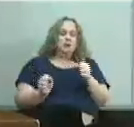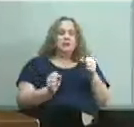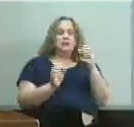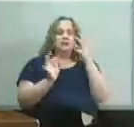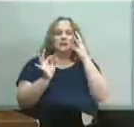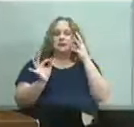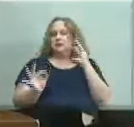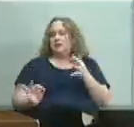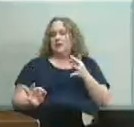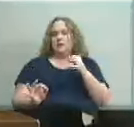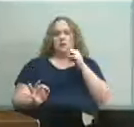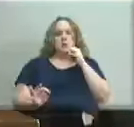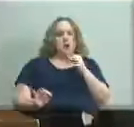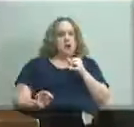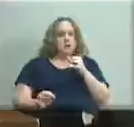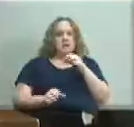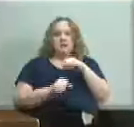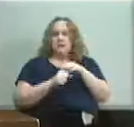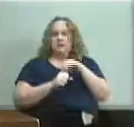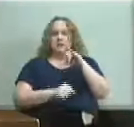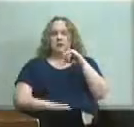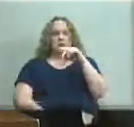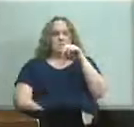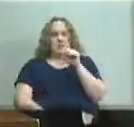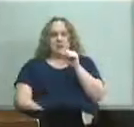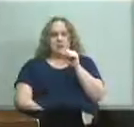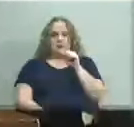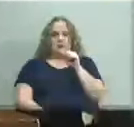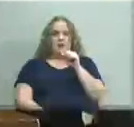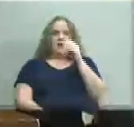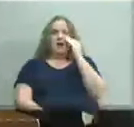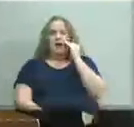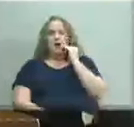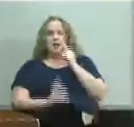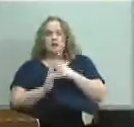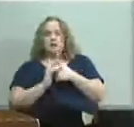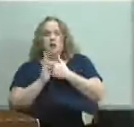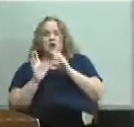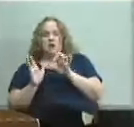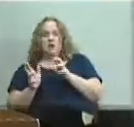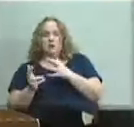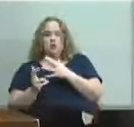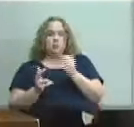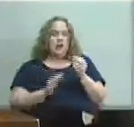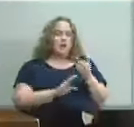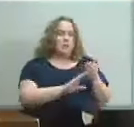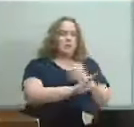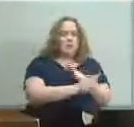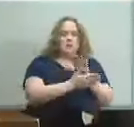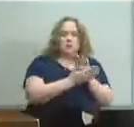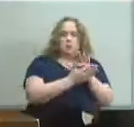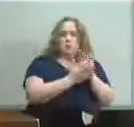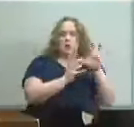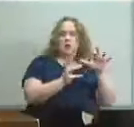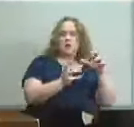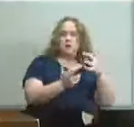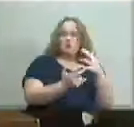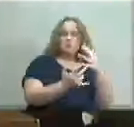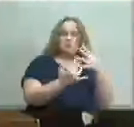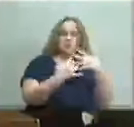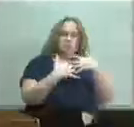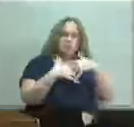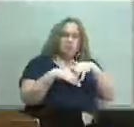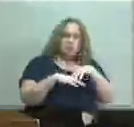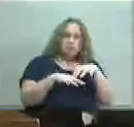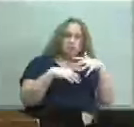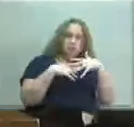longer will in jcps we'll be able to determine a head start classroom and a preschool classroom blended means we're